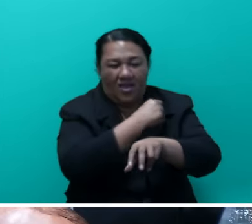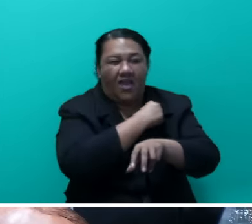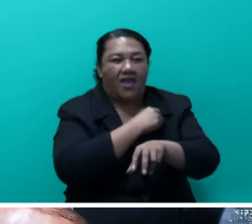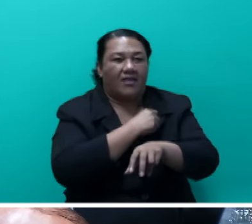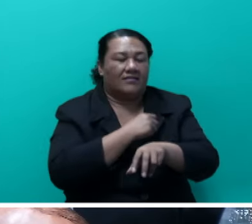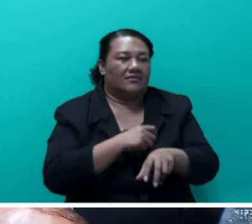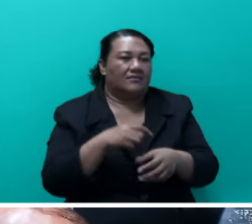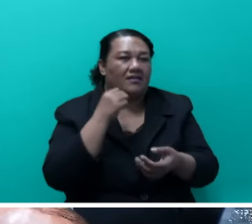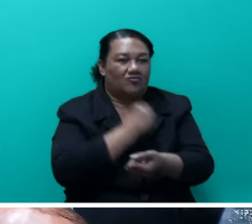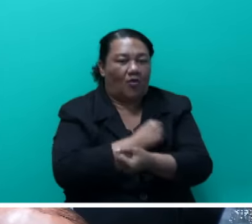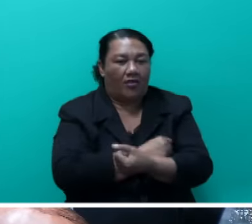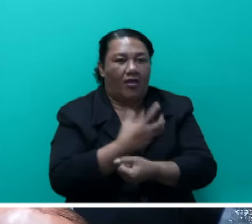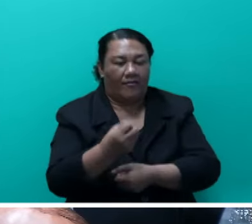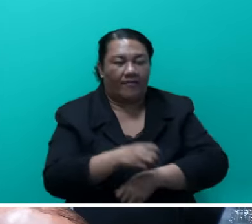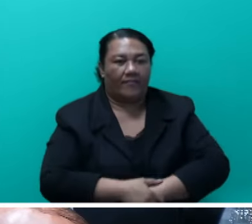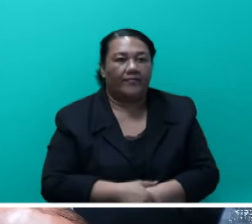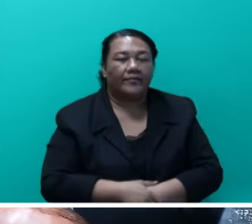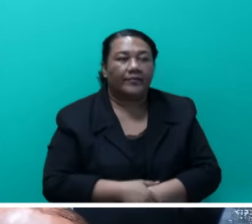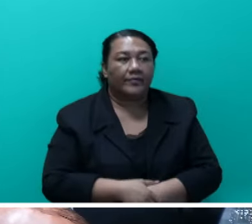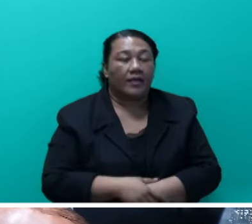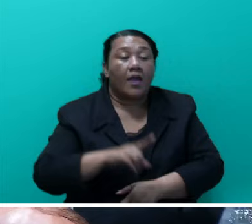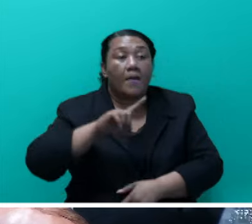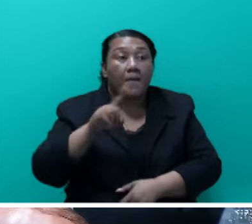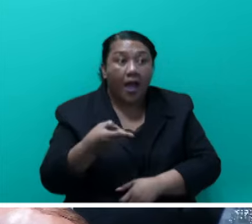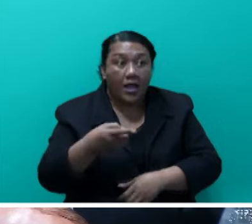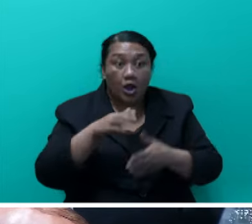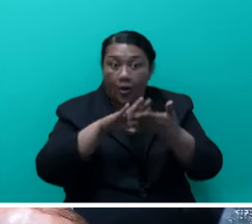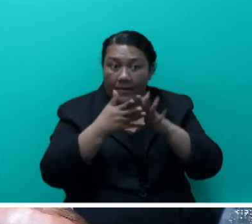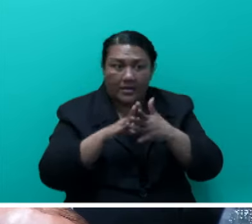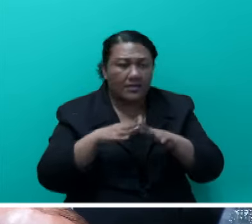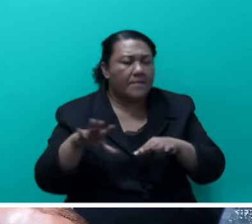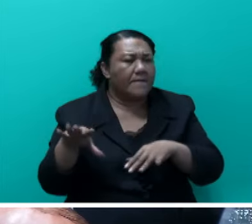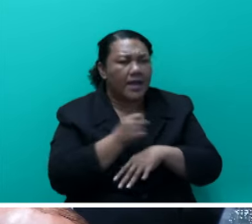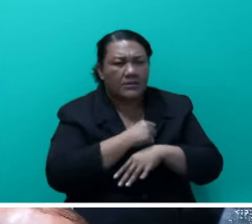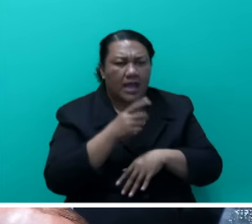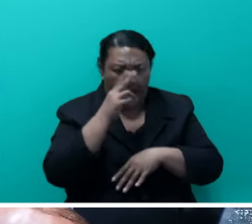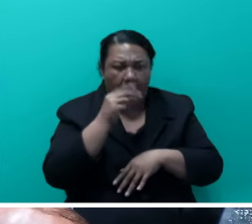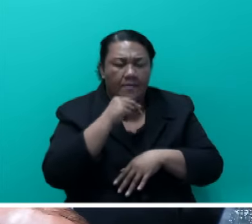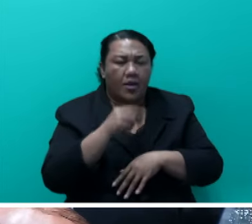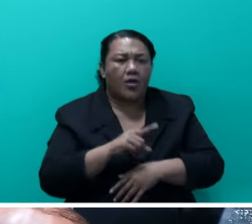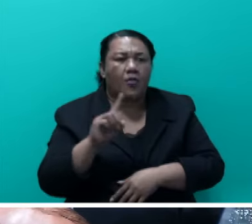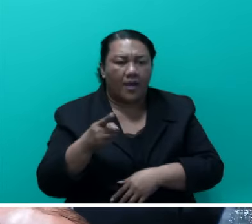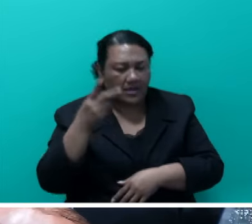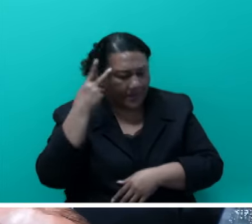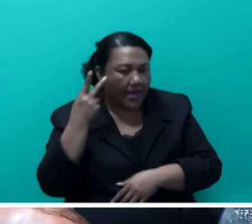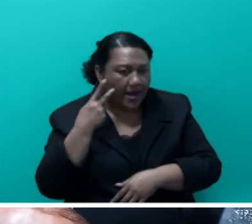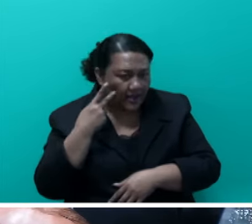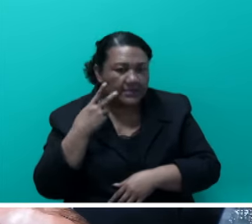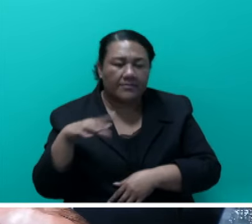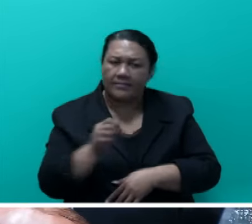But to help them, our community must tell, our members of this community, parents must tell children.